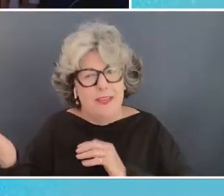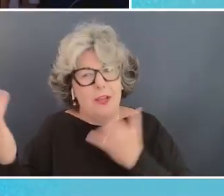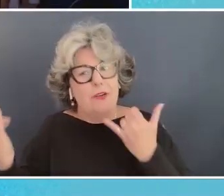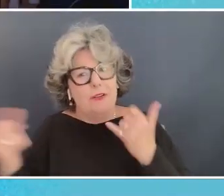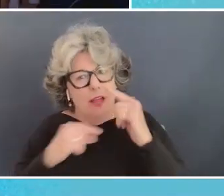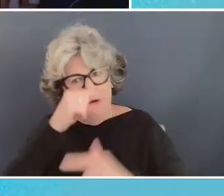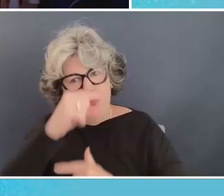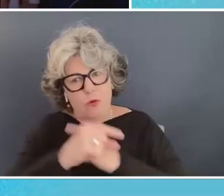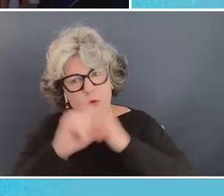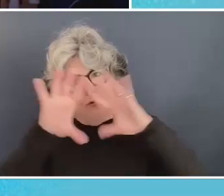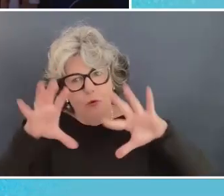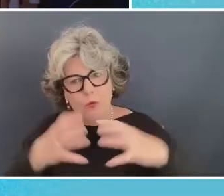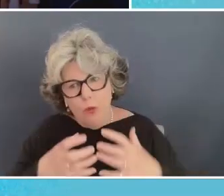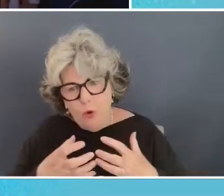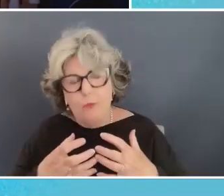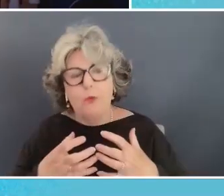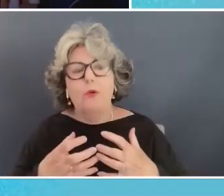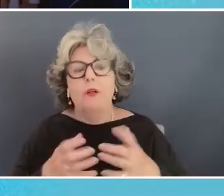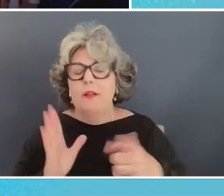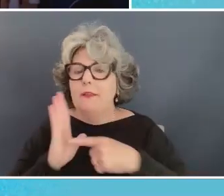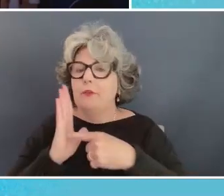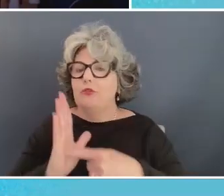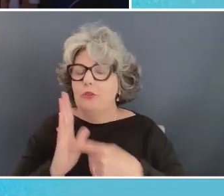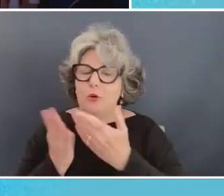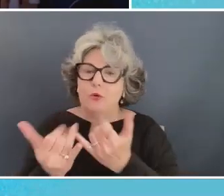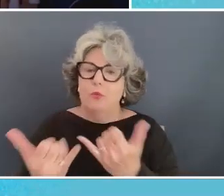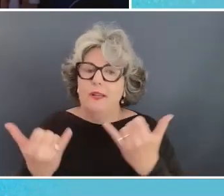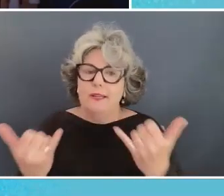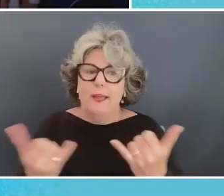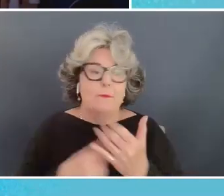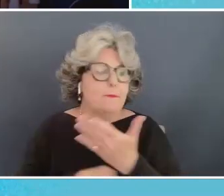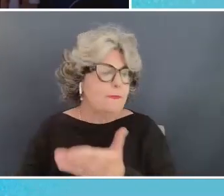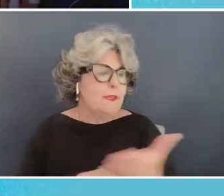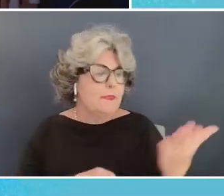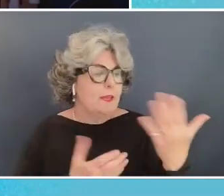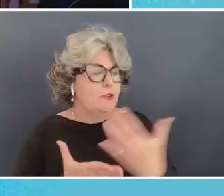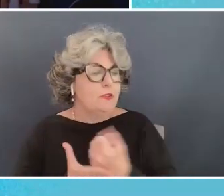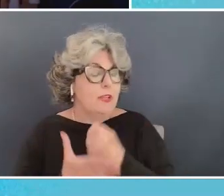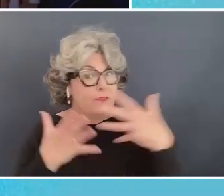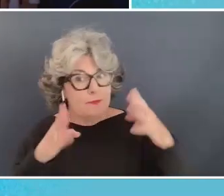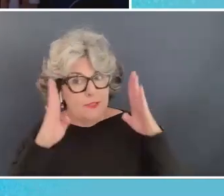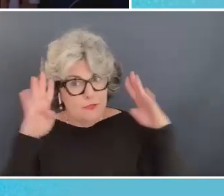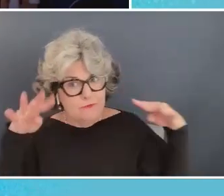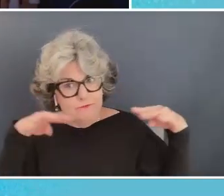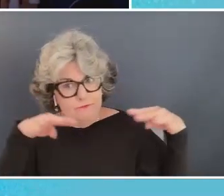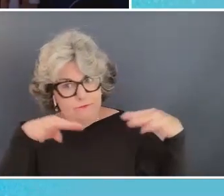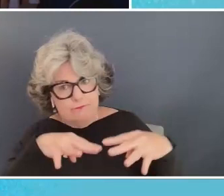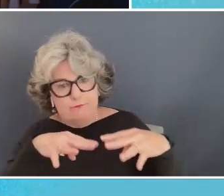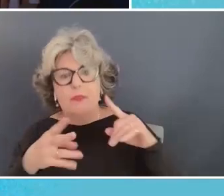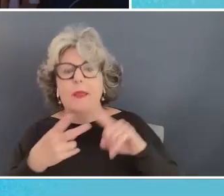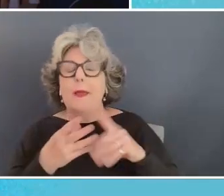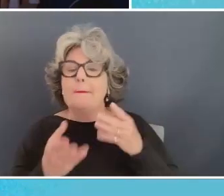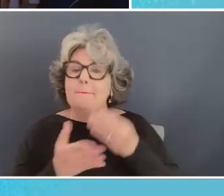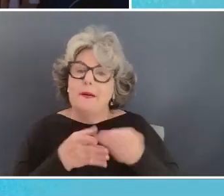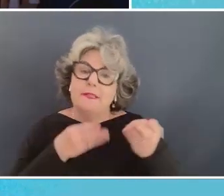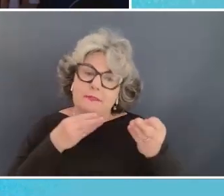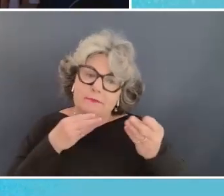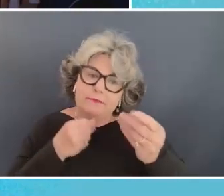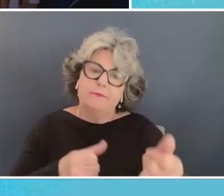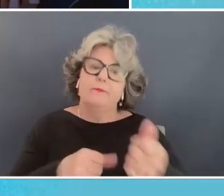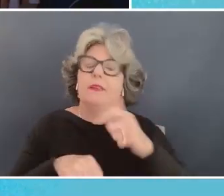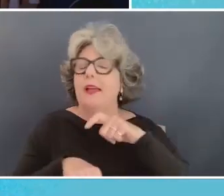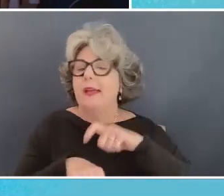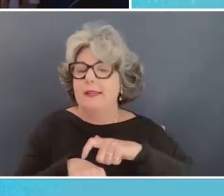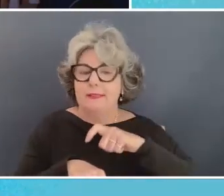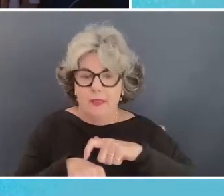issues and they are existential issues and they deserve as much attention and as much money and as much time